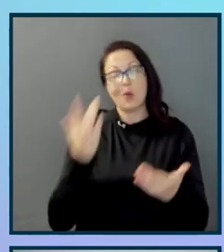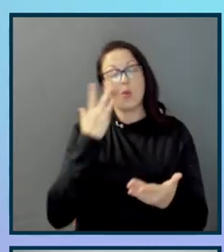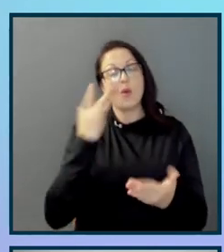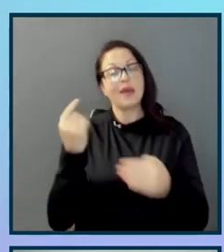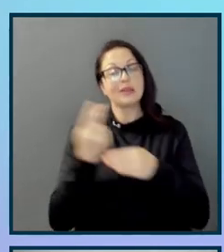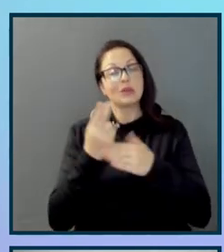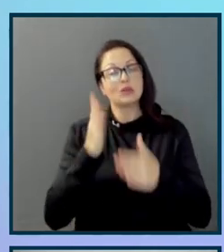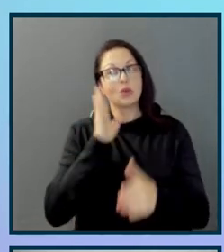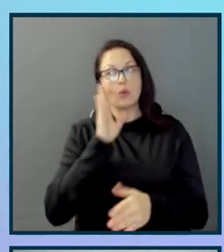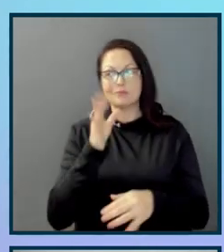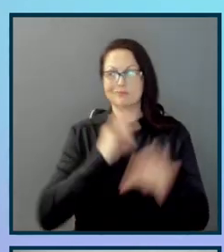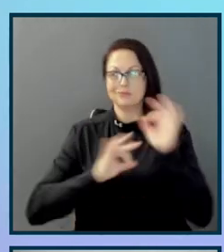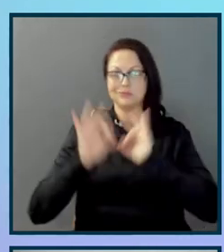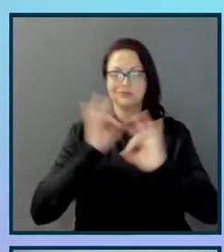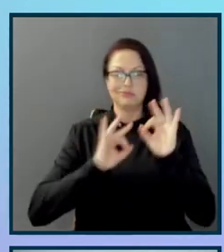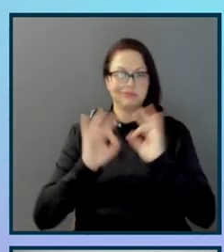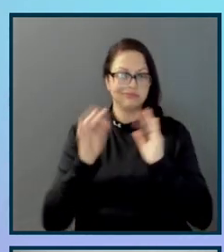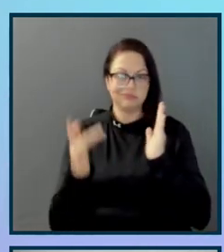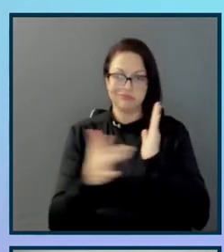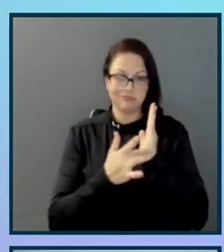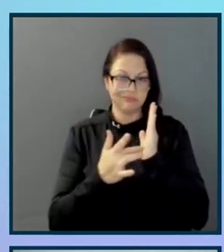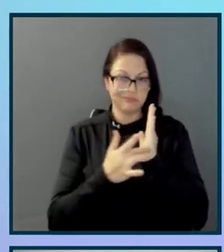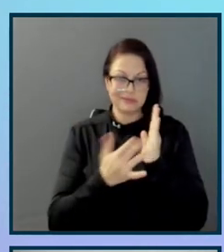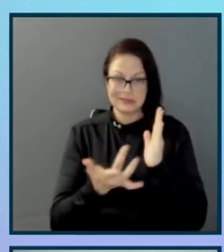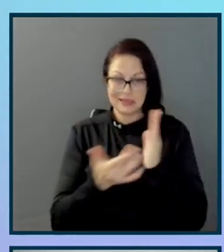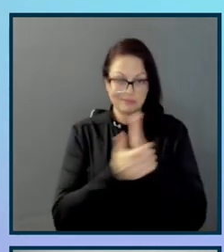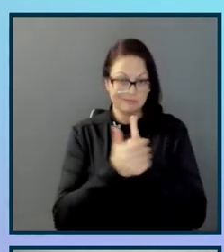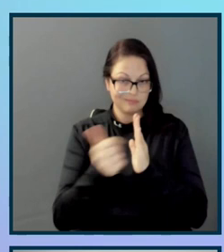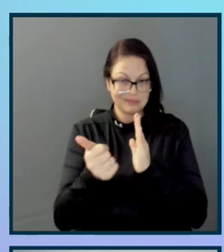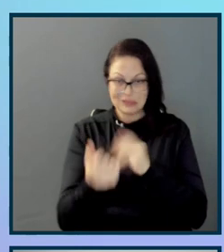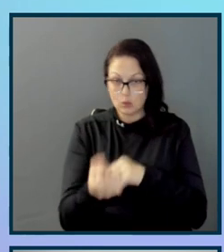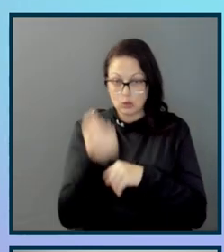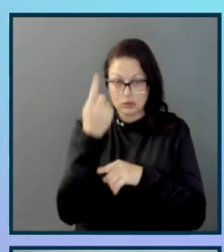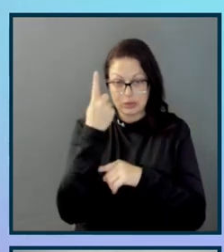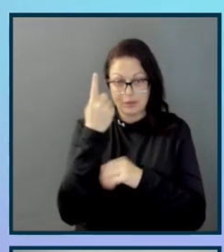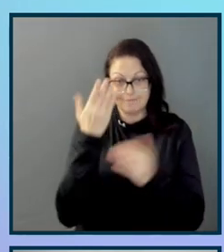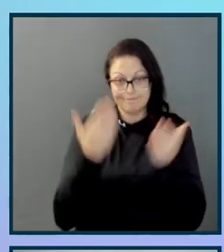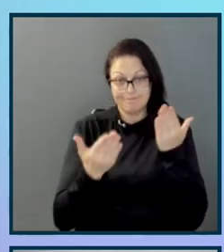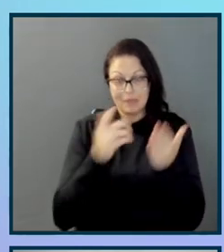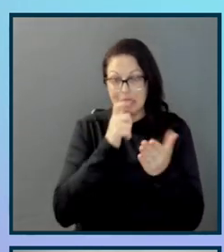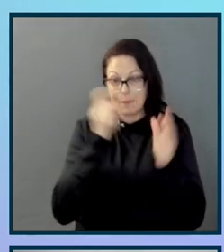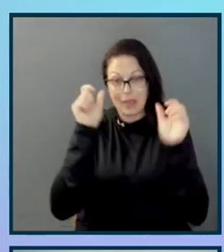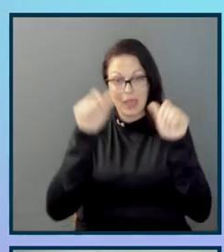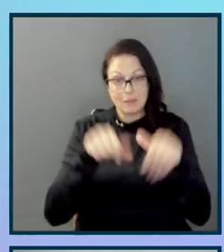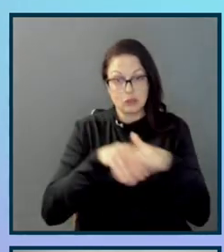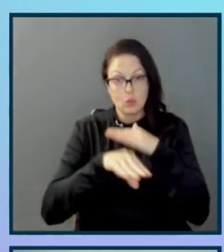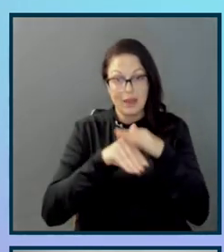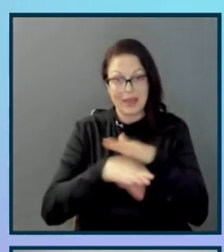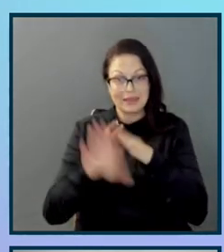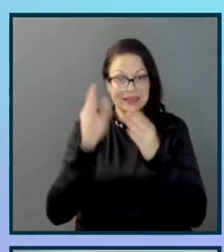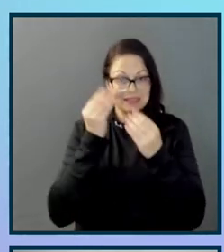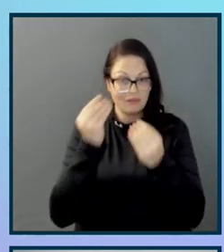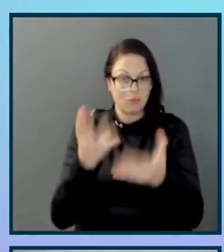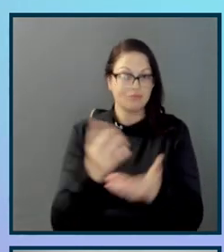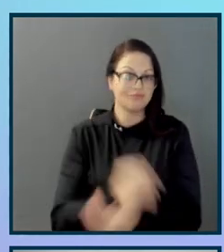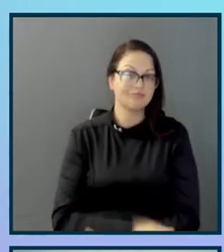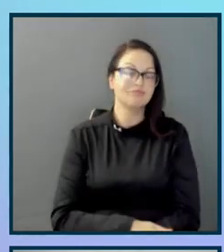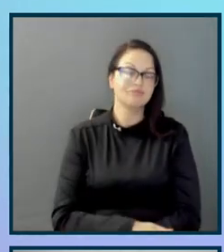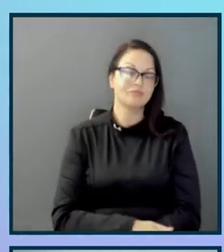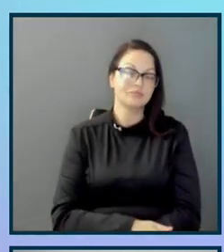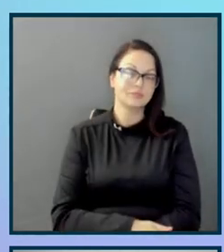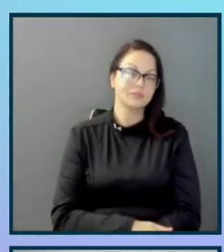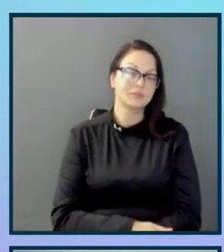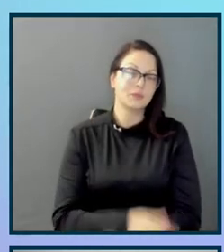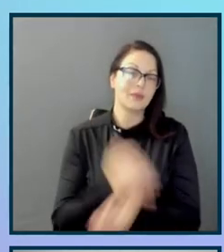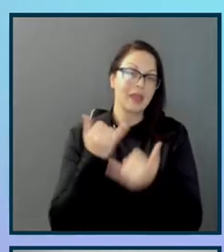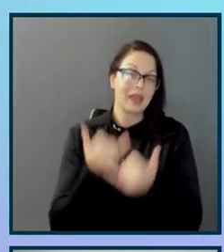if they're not as tech savvy and don't understand browser controls, they may not be able to access the information at all. And now